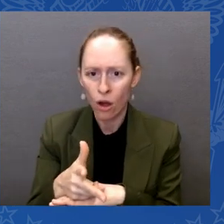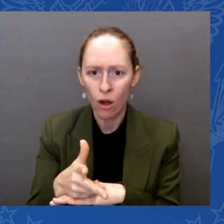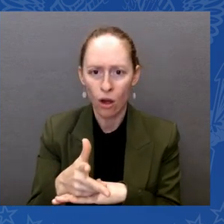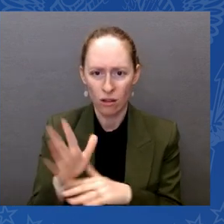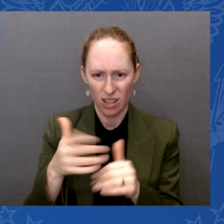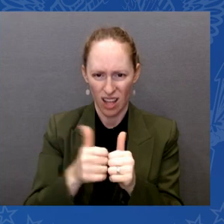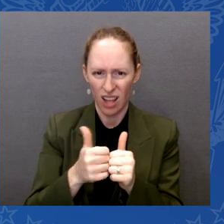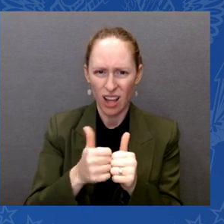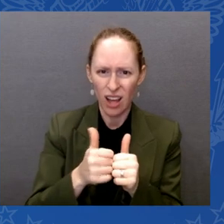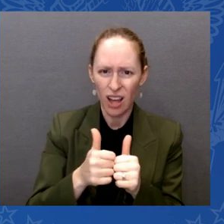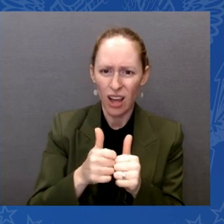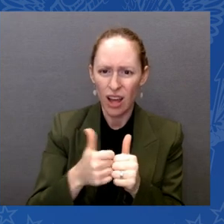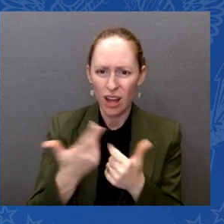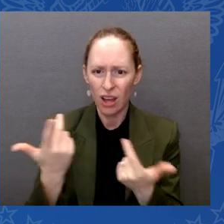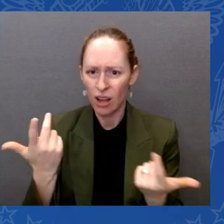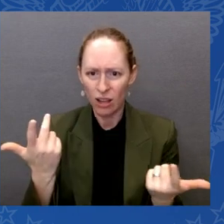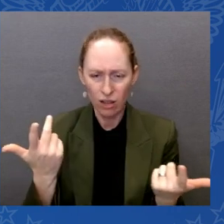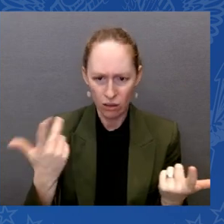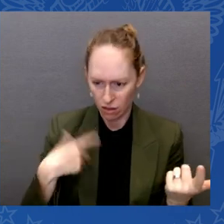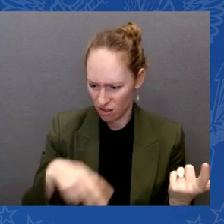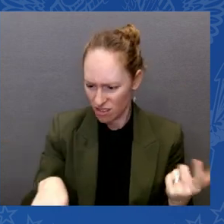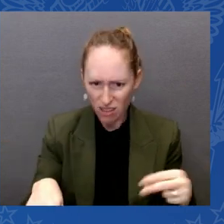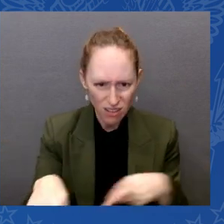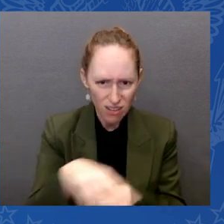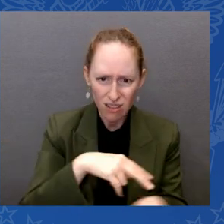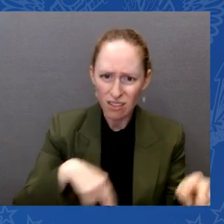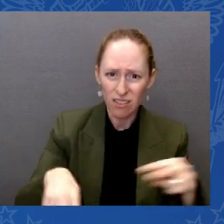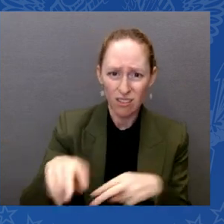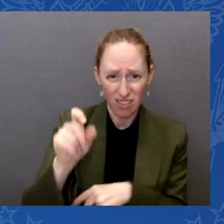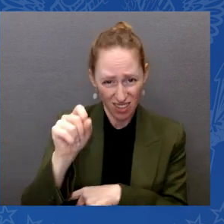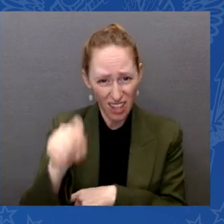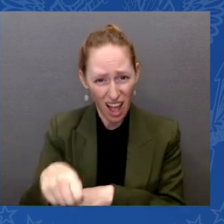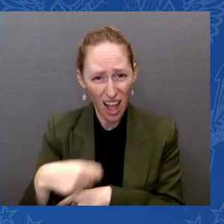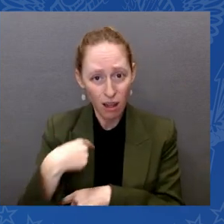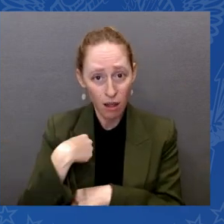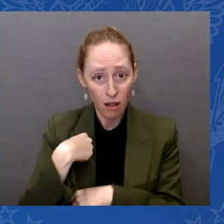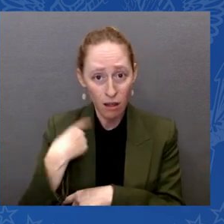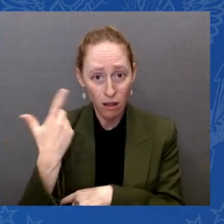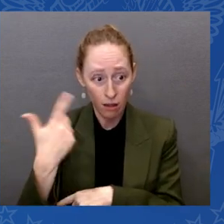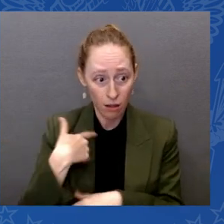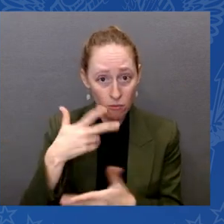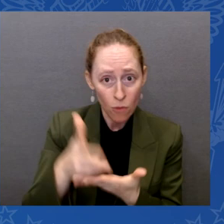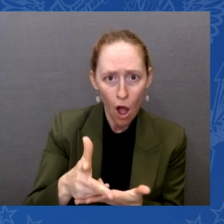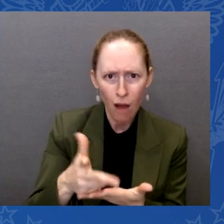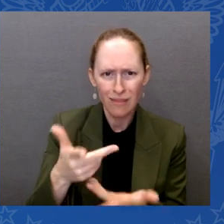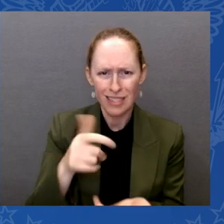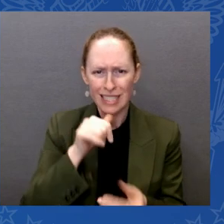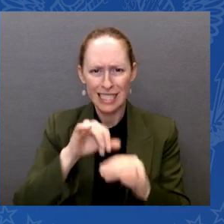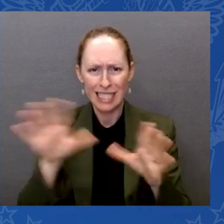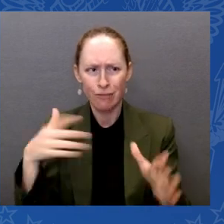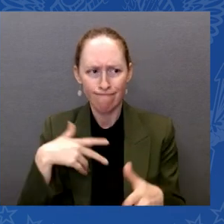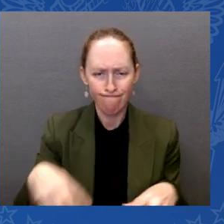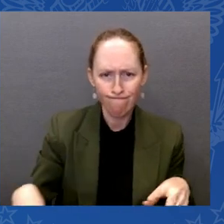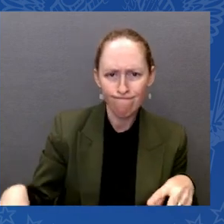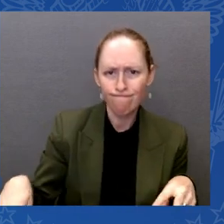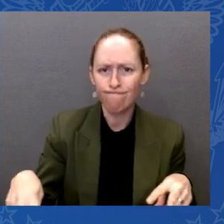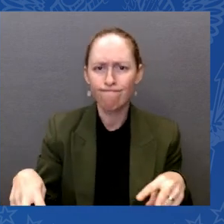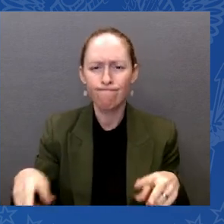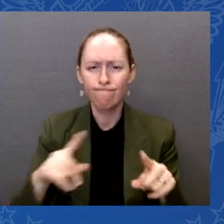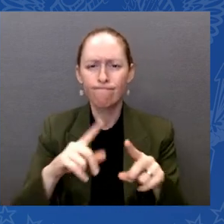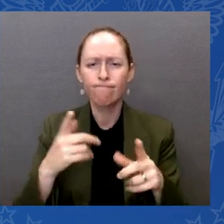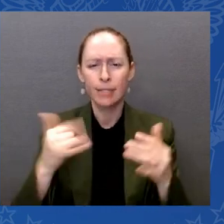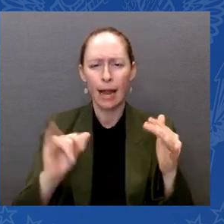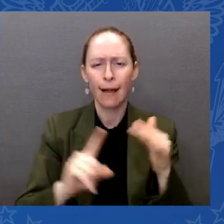I am extremely grateful for the strong leadership of the Biden Harris administration